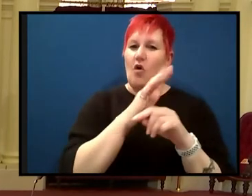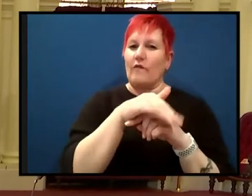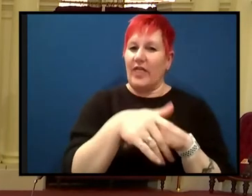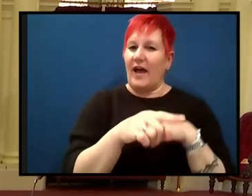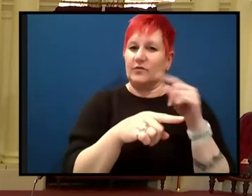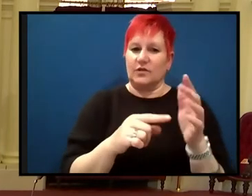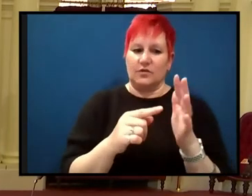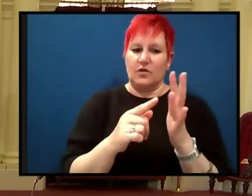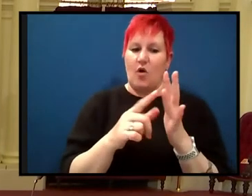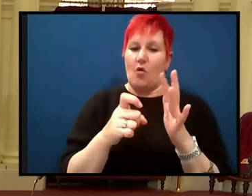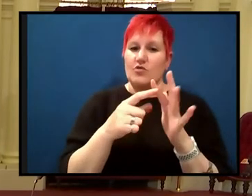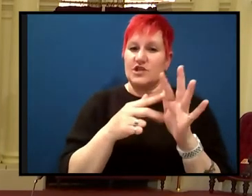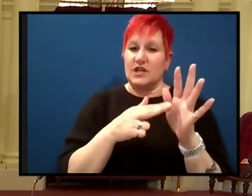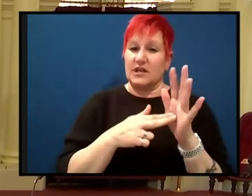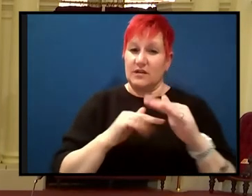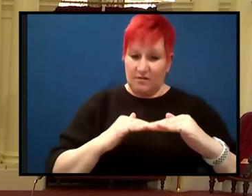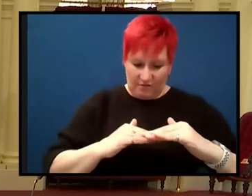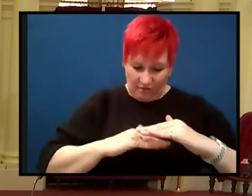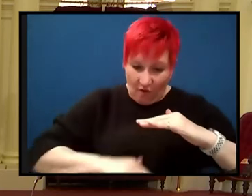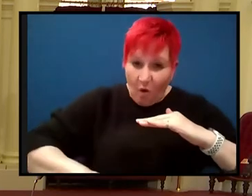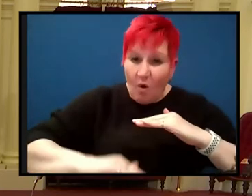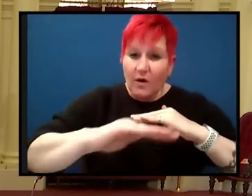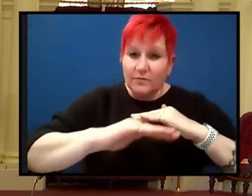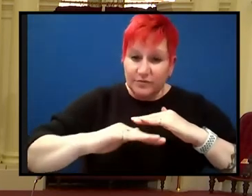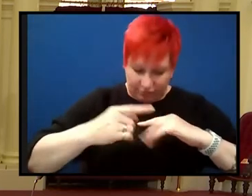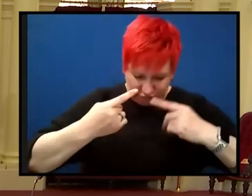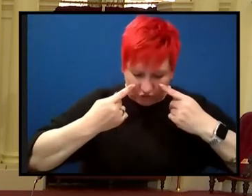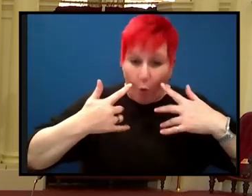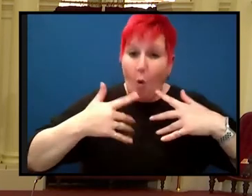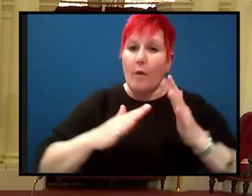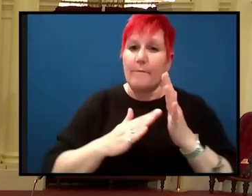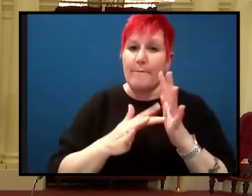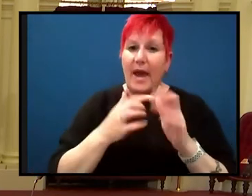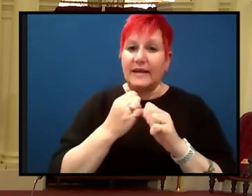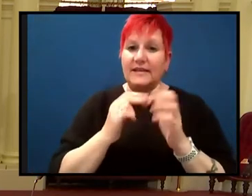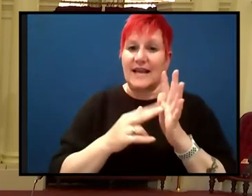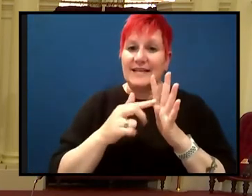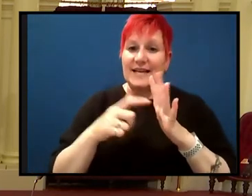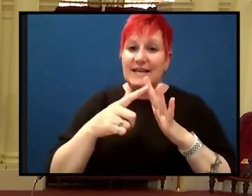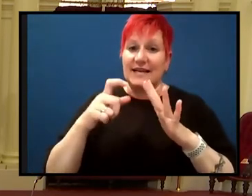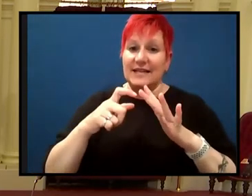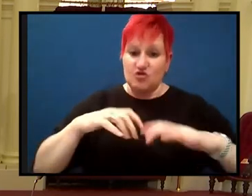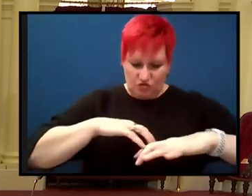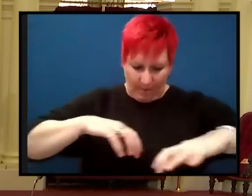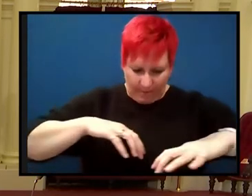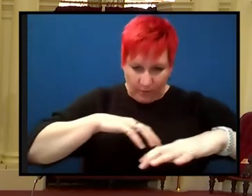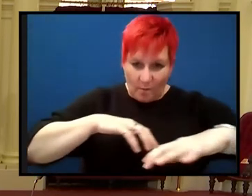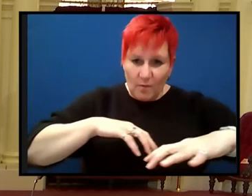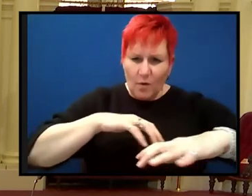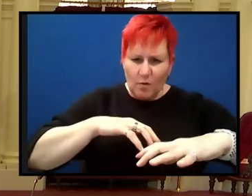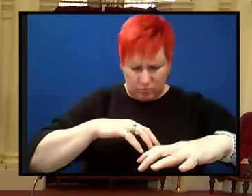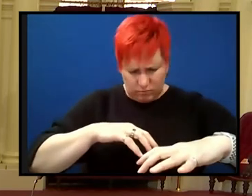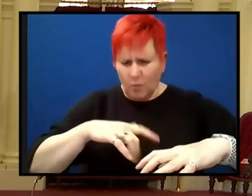the ocean floors, which showed those magnetic strips. Um, and that evidence had to be explained in some way. And, uh,